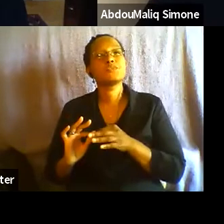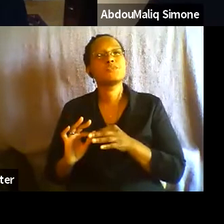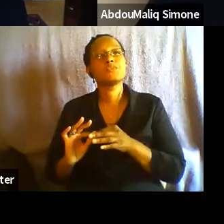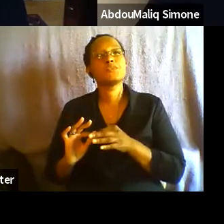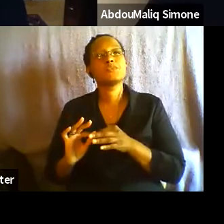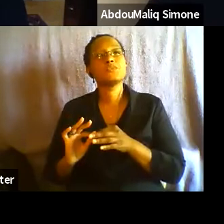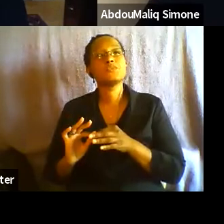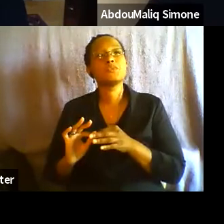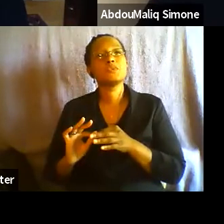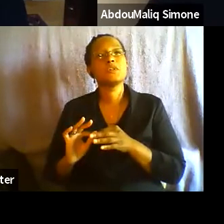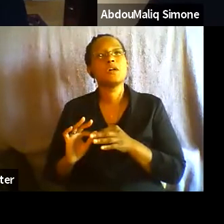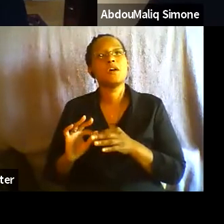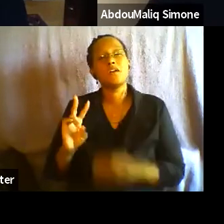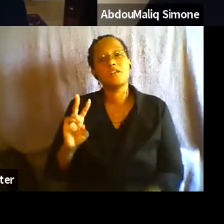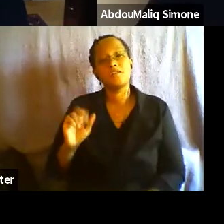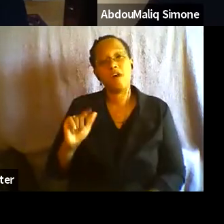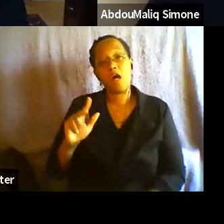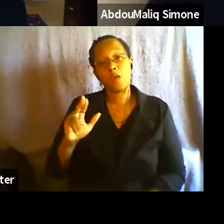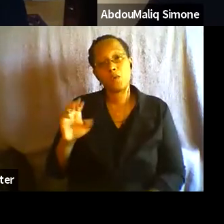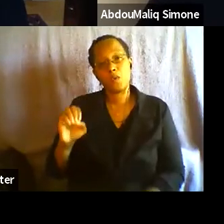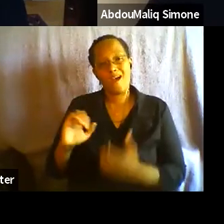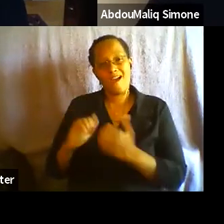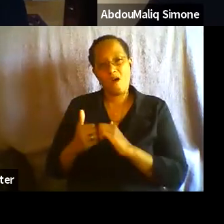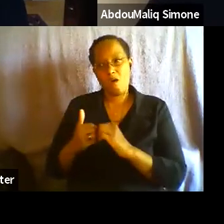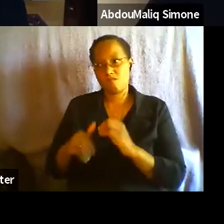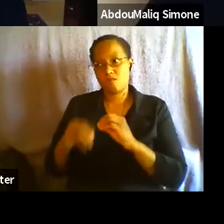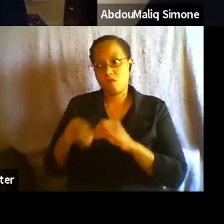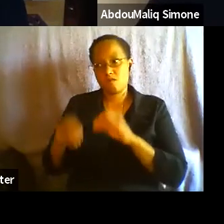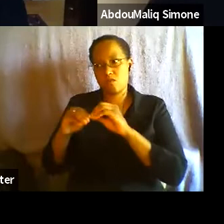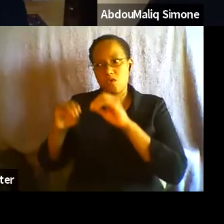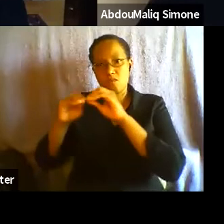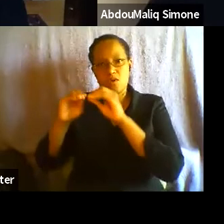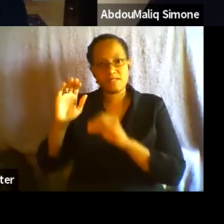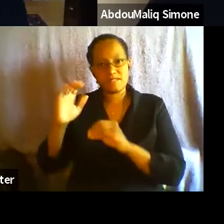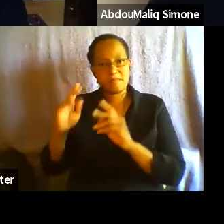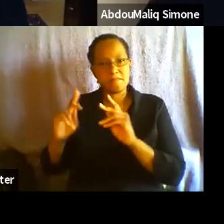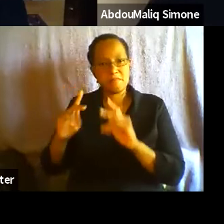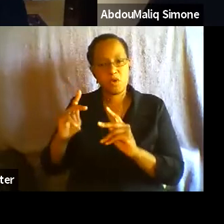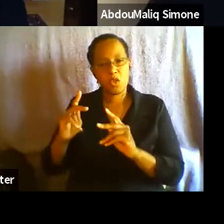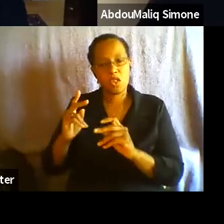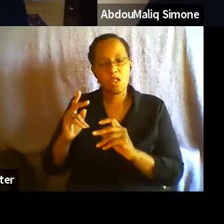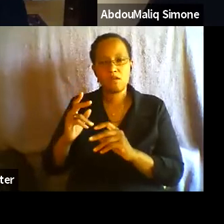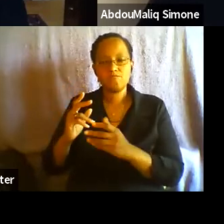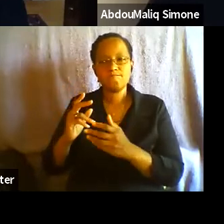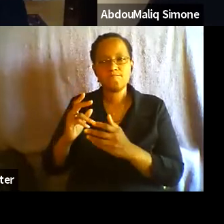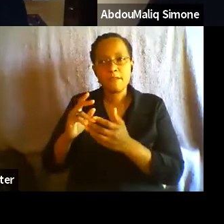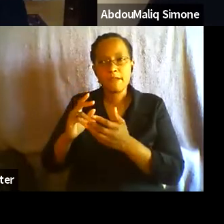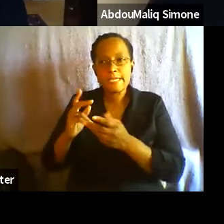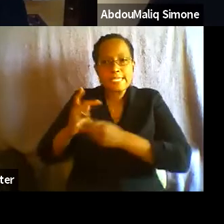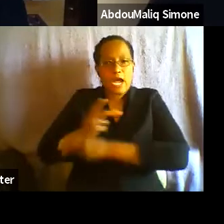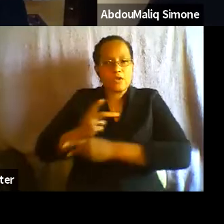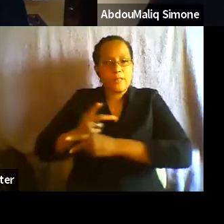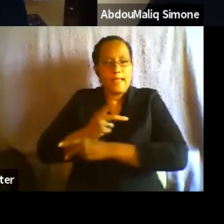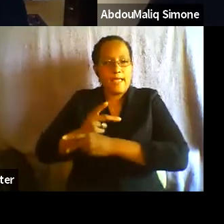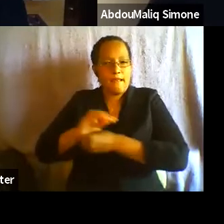is increasingly calculated, um, where, where value is something that continuously